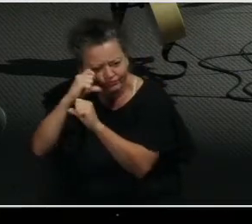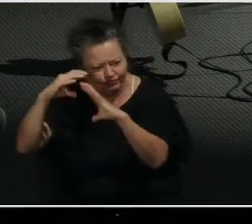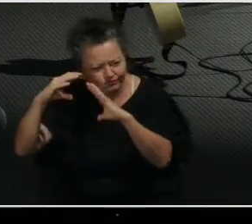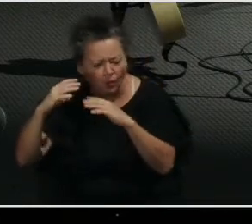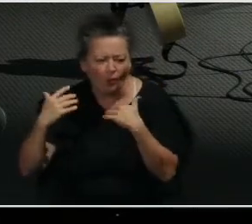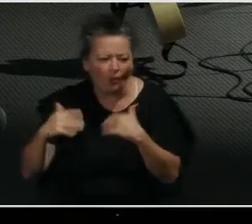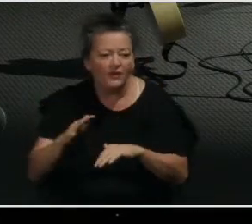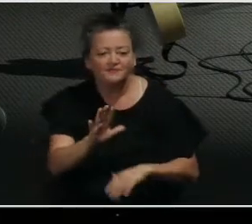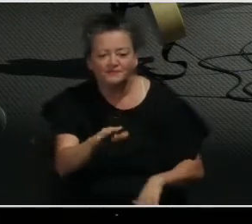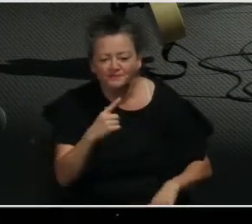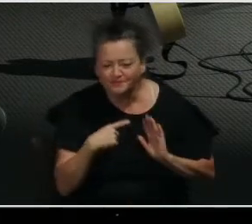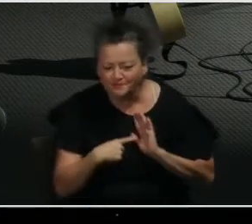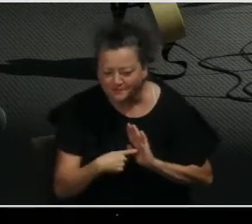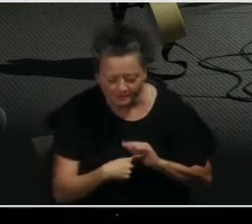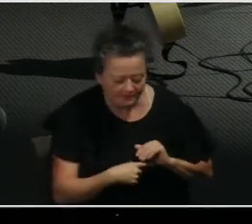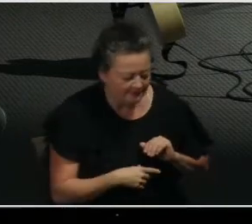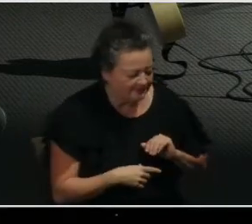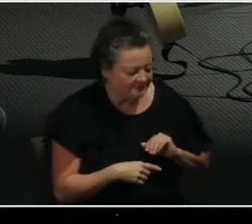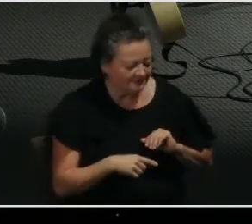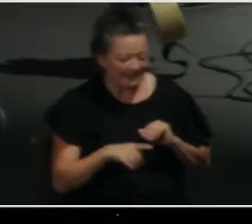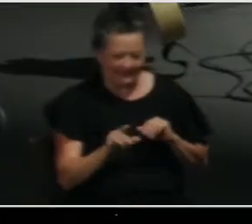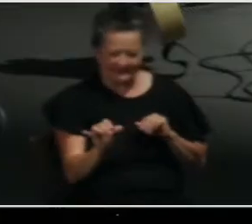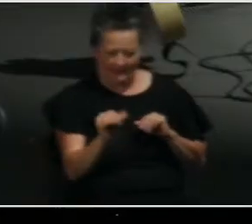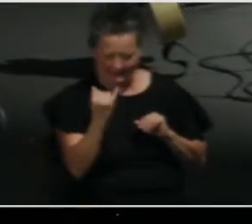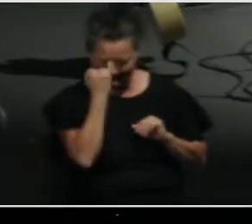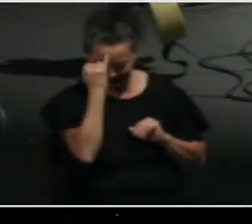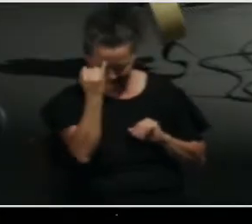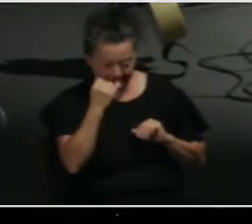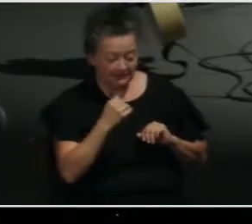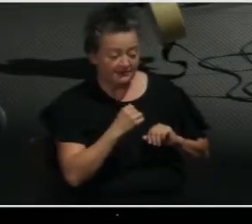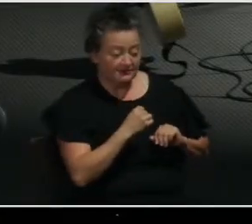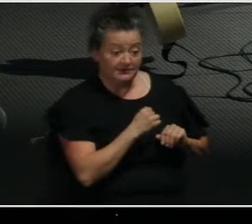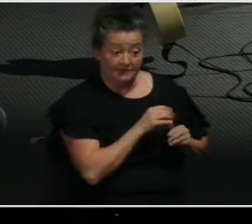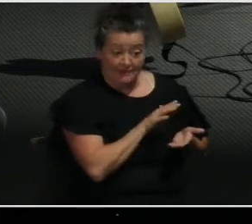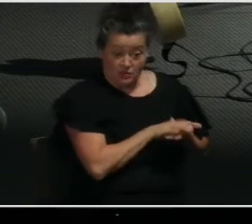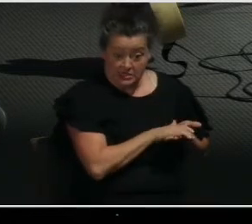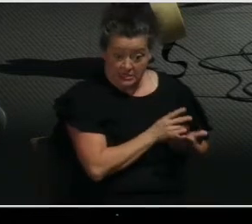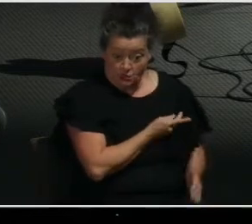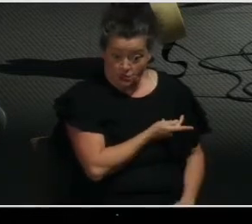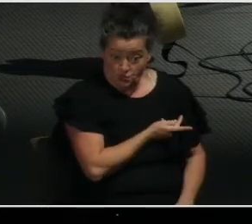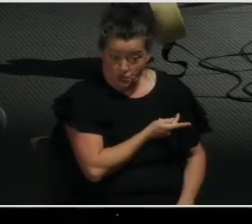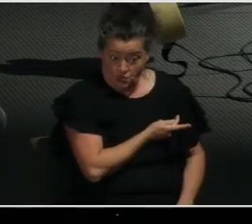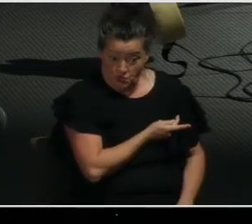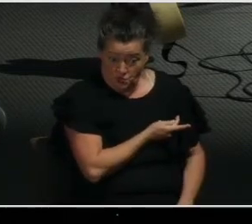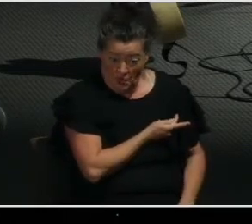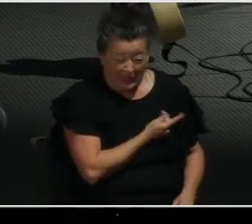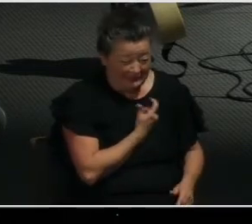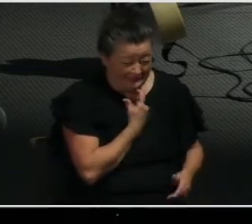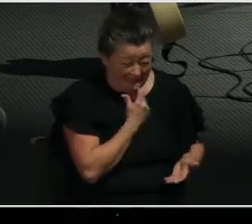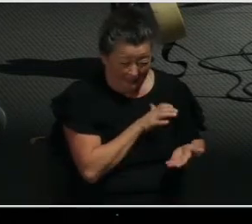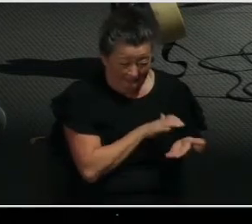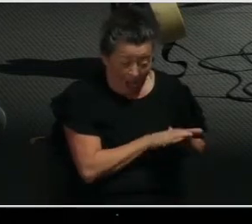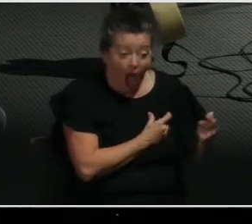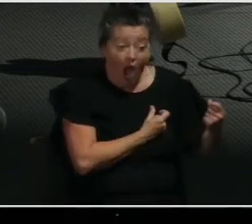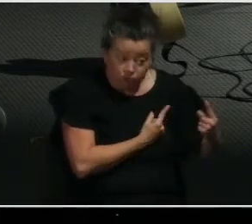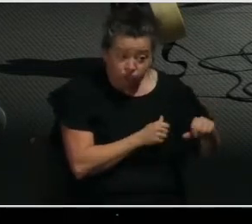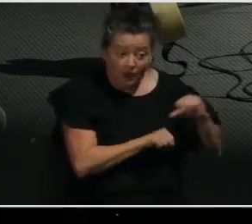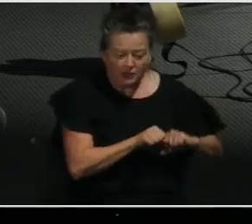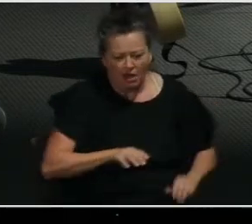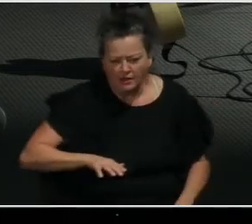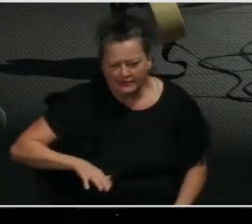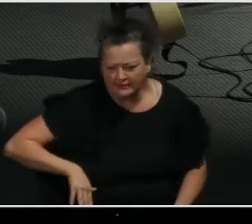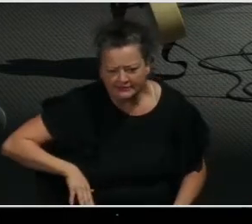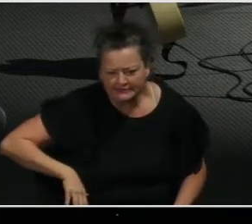It's like the knowledge that a couple married for 50 or 60 years gains of one another.